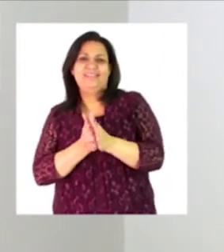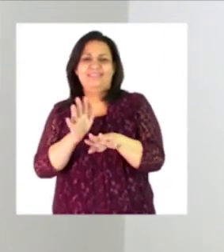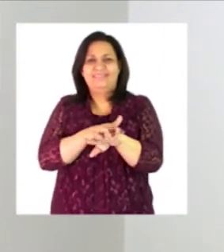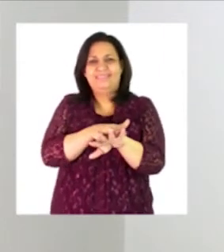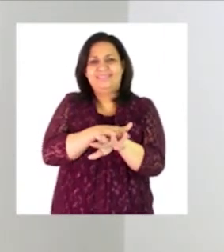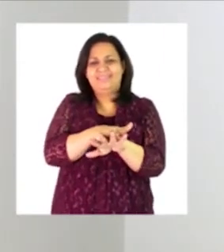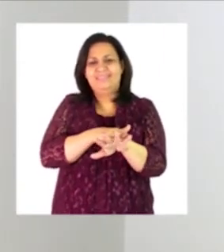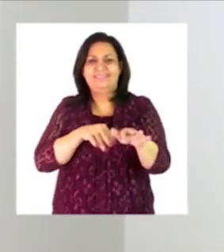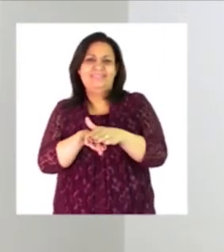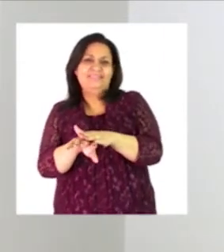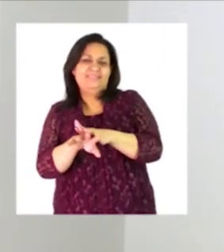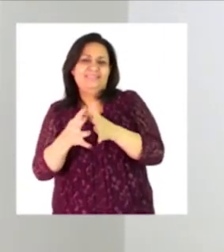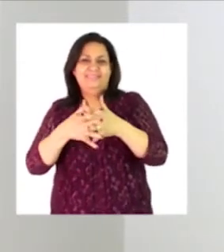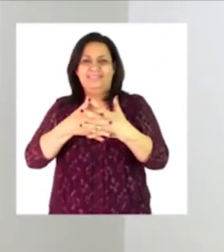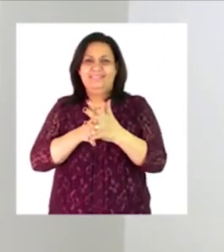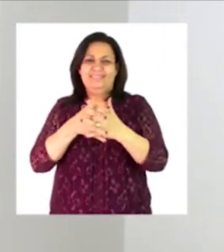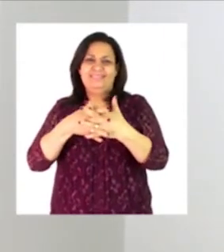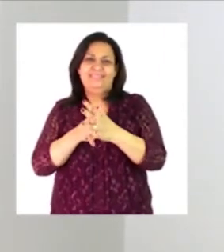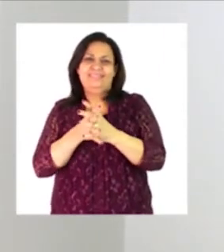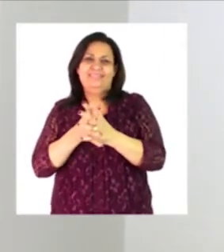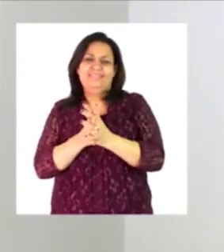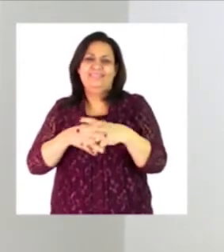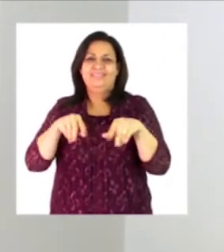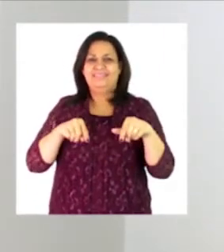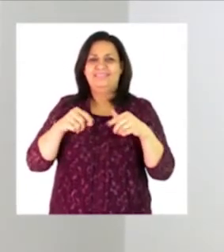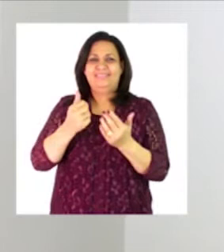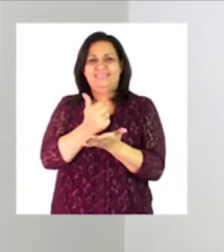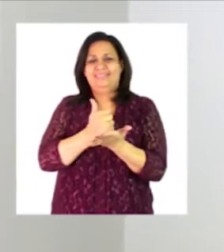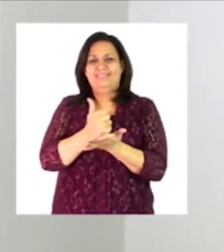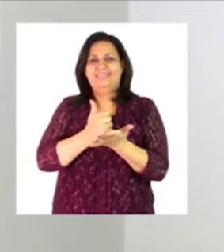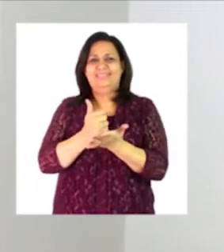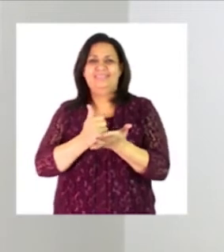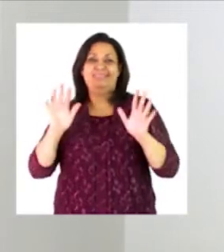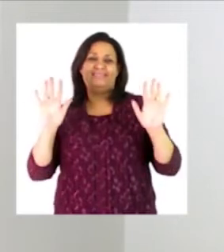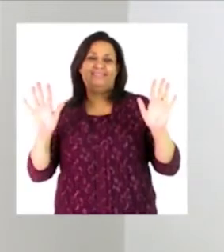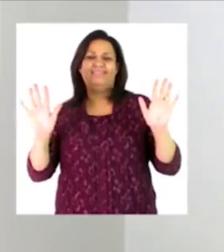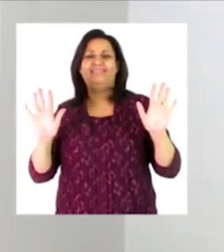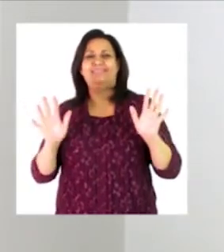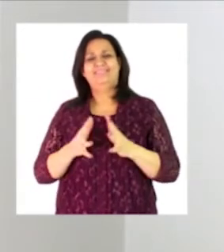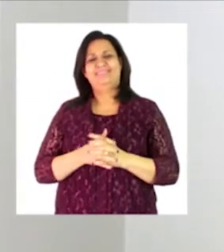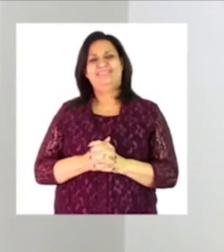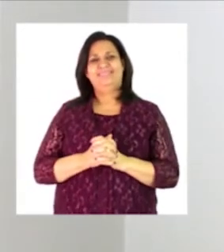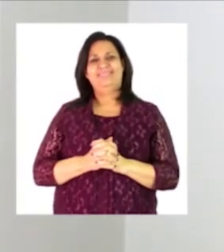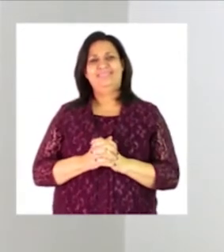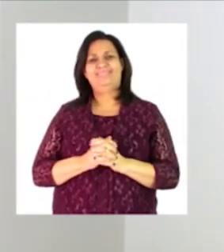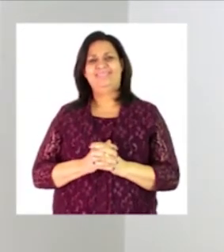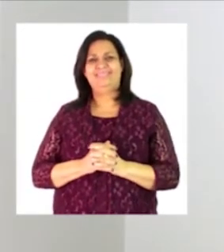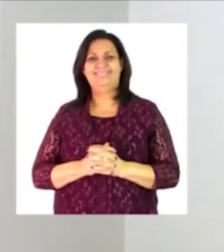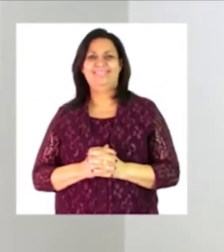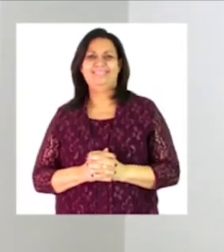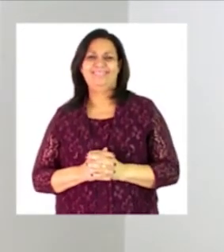back inside and forth now your hands and mine are clean we have